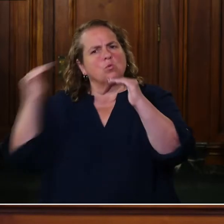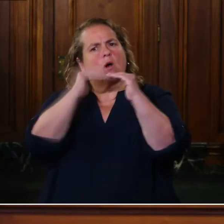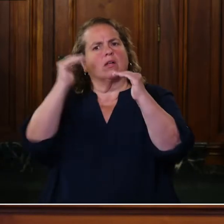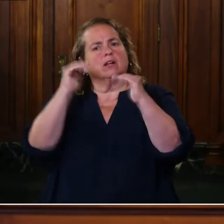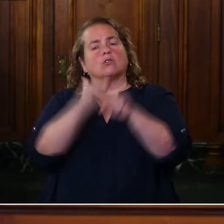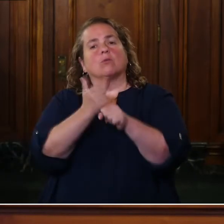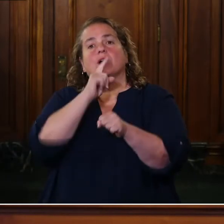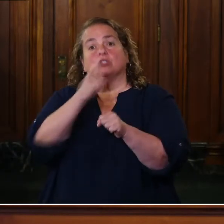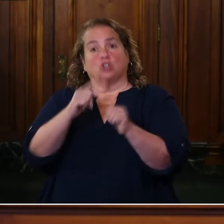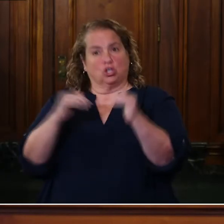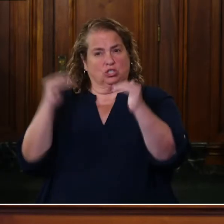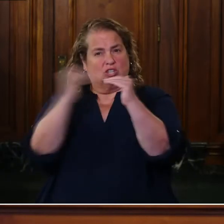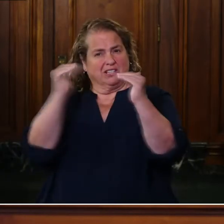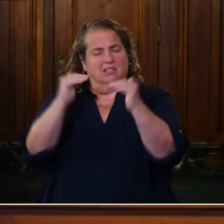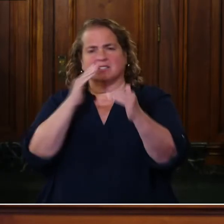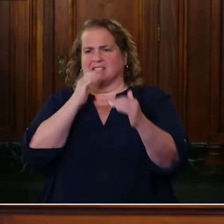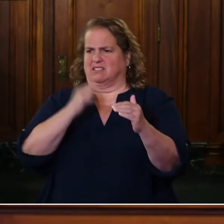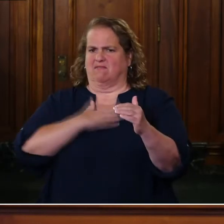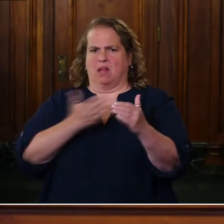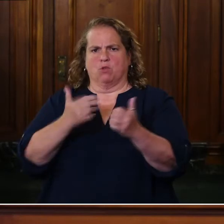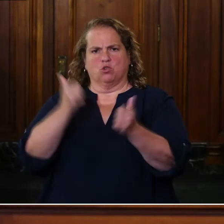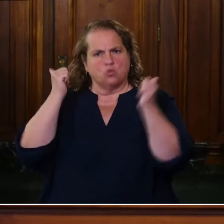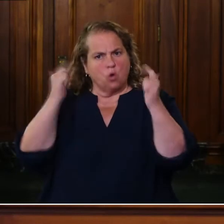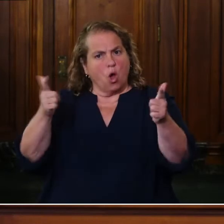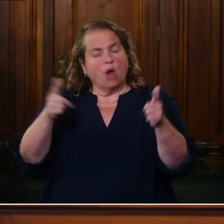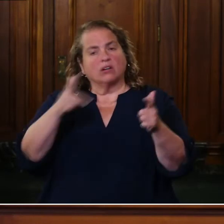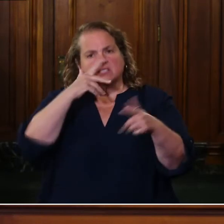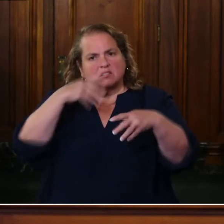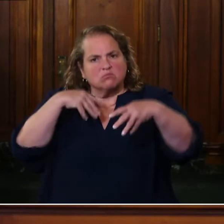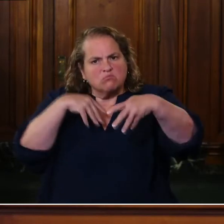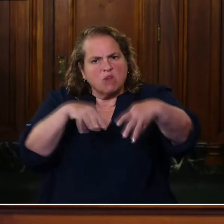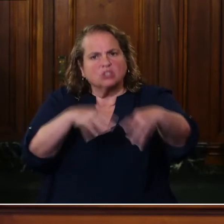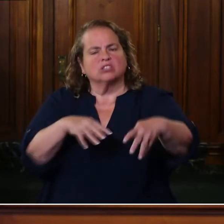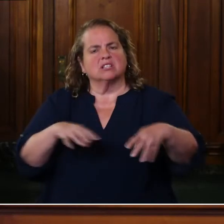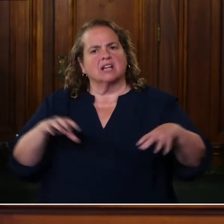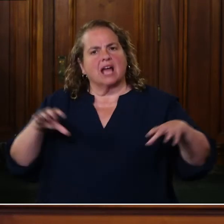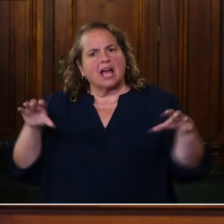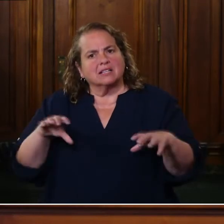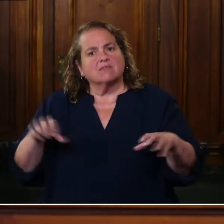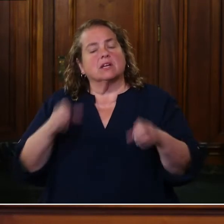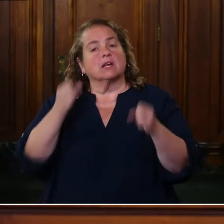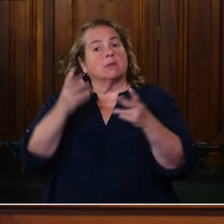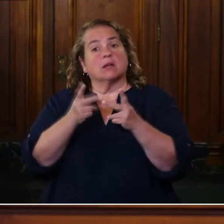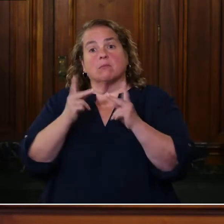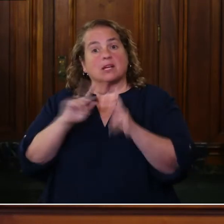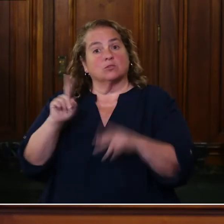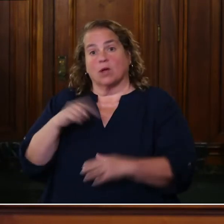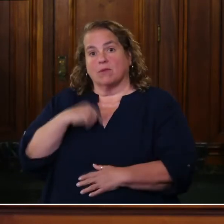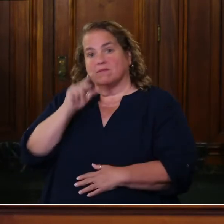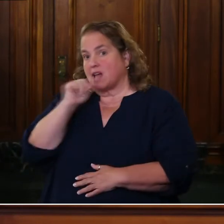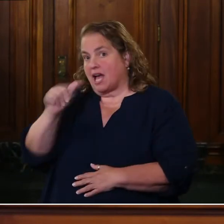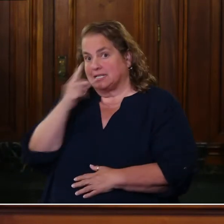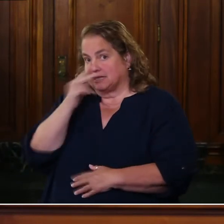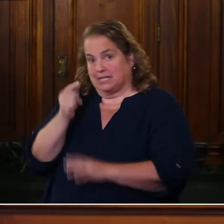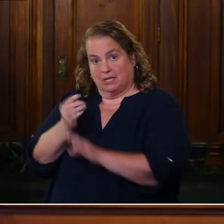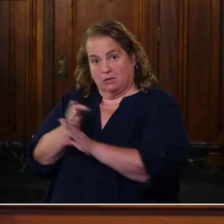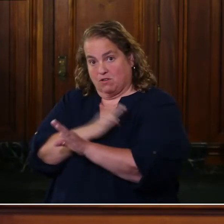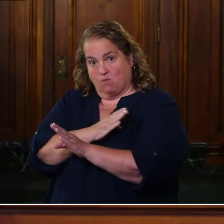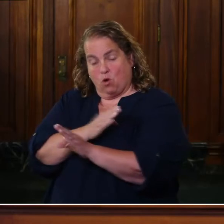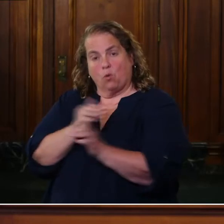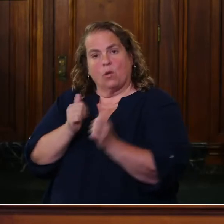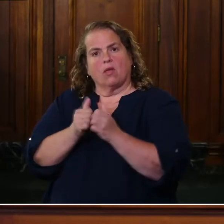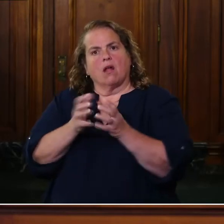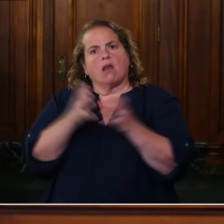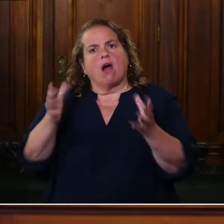available to all, seeing marches, activity, in many places we have never seen it before, with a